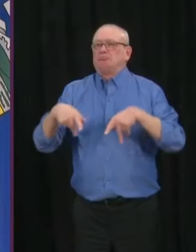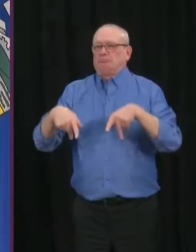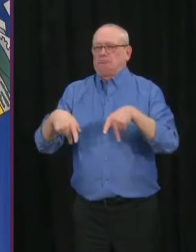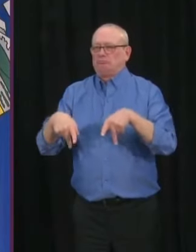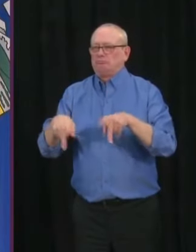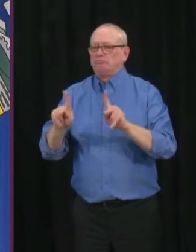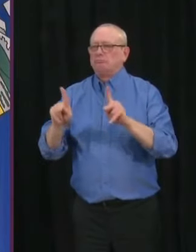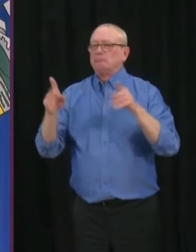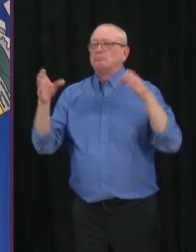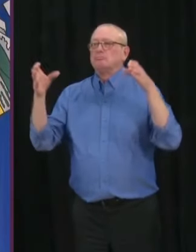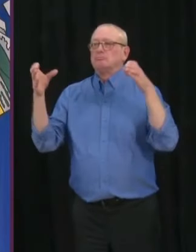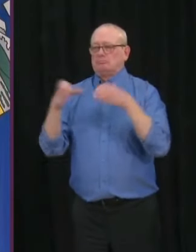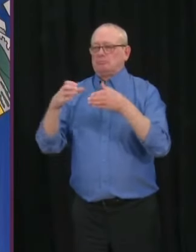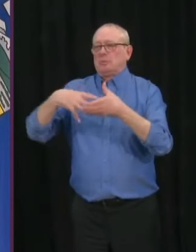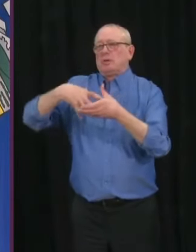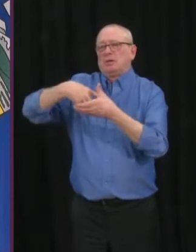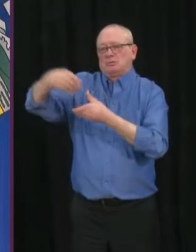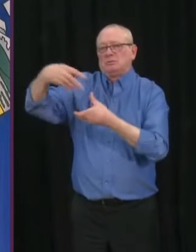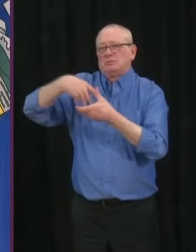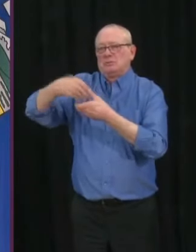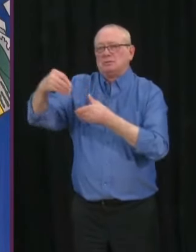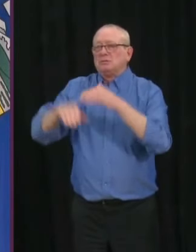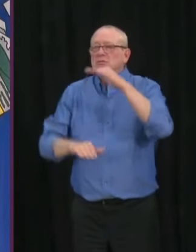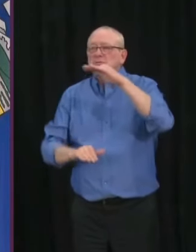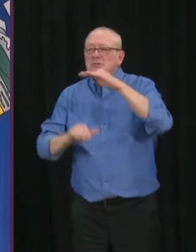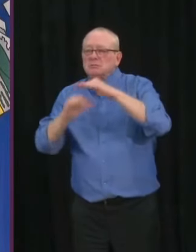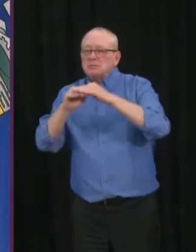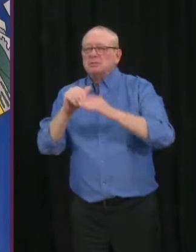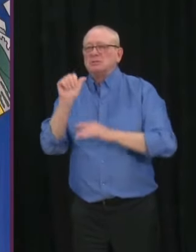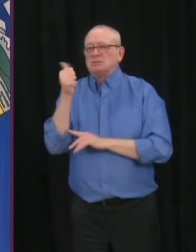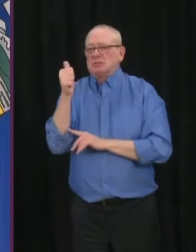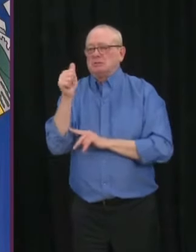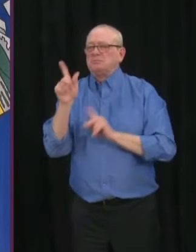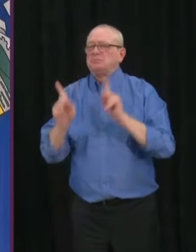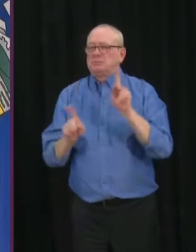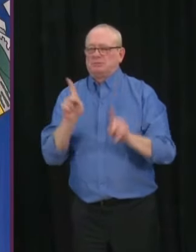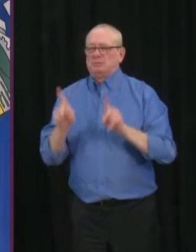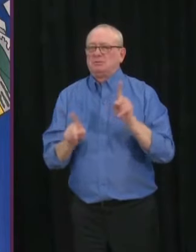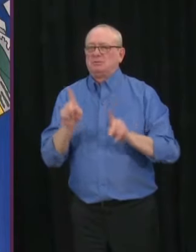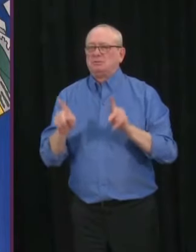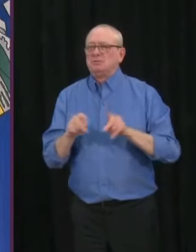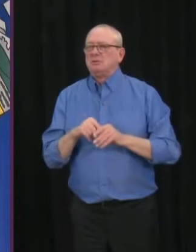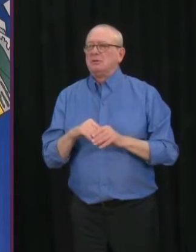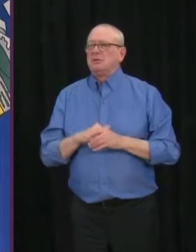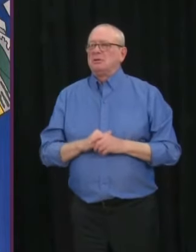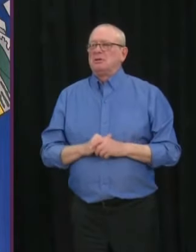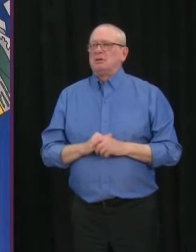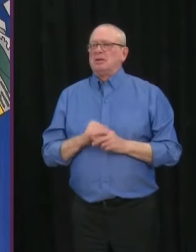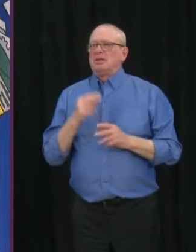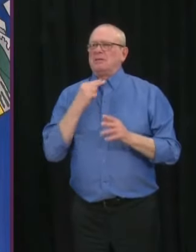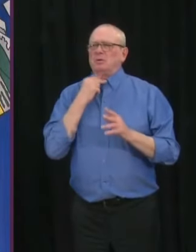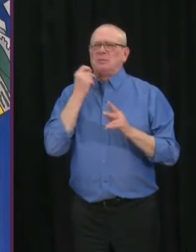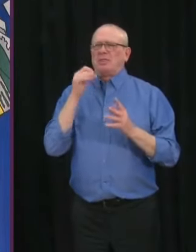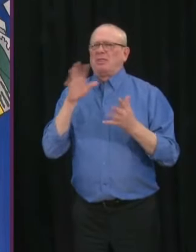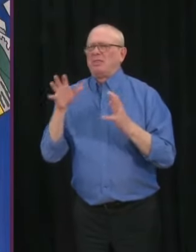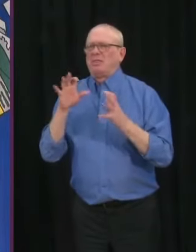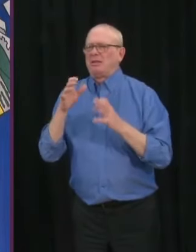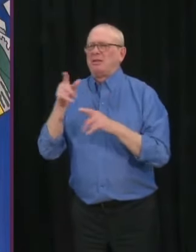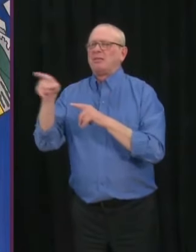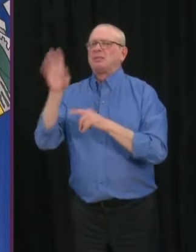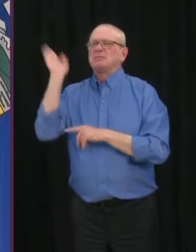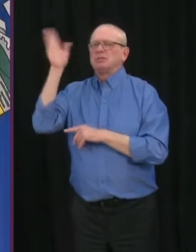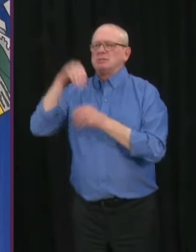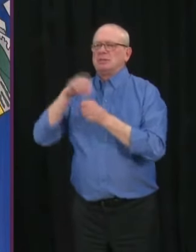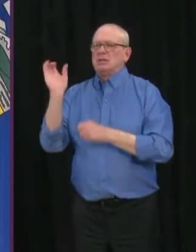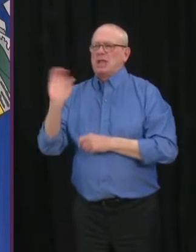up to 10 people. Is there a technical difficulty? Is that right? Okay. That as of next Monday, January